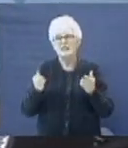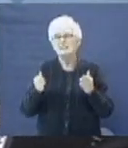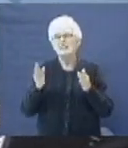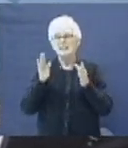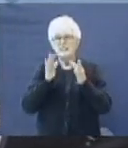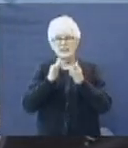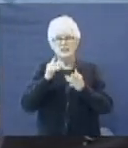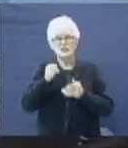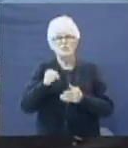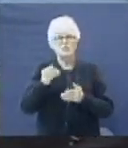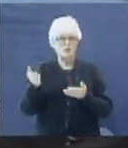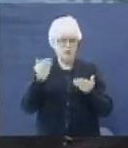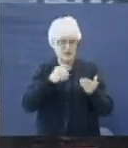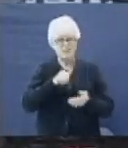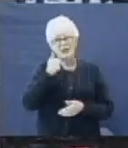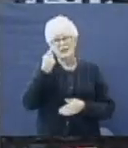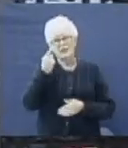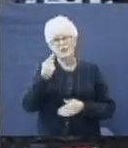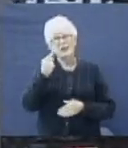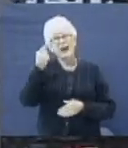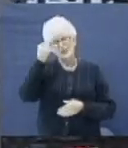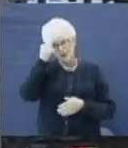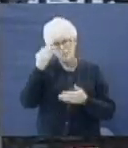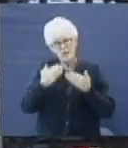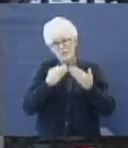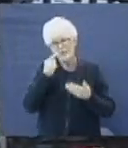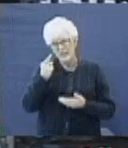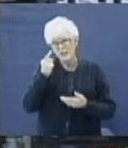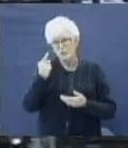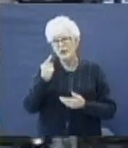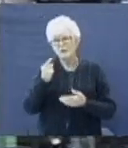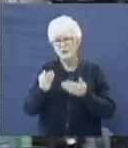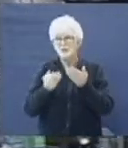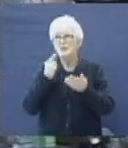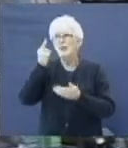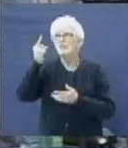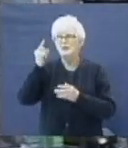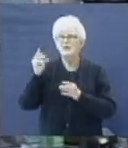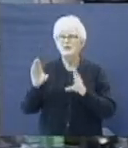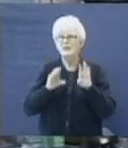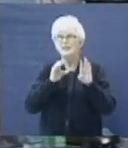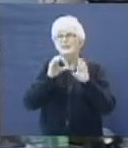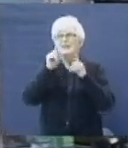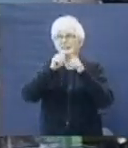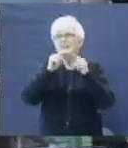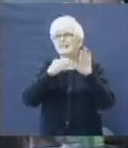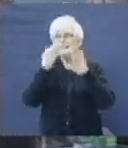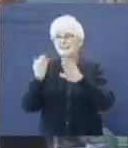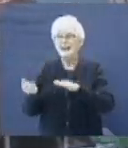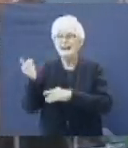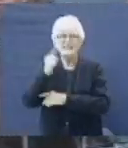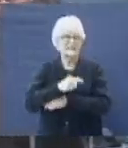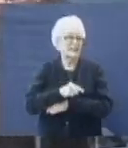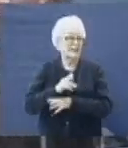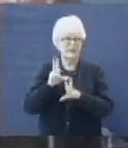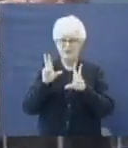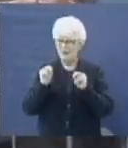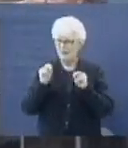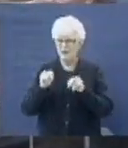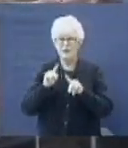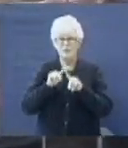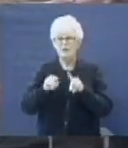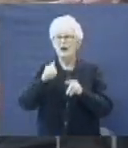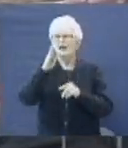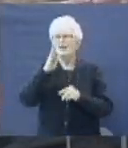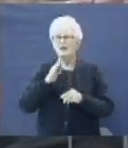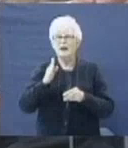But God, you give me another one. I thought maybe this is the one that would serve you until it's a dying day, but God, they're just not doing that. Oh God,